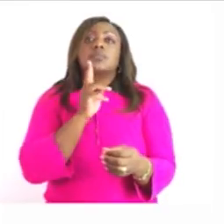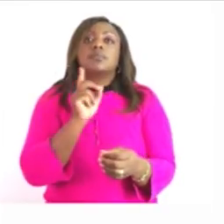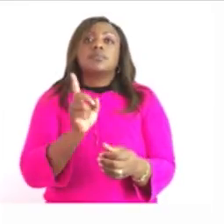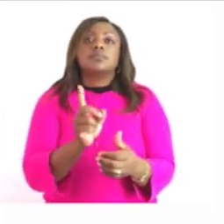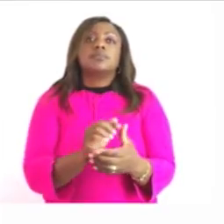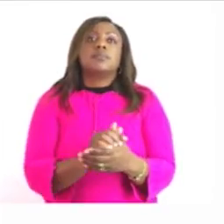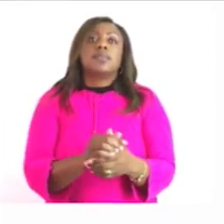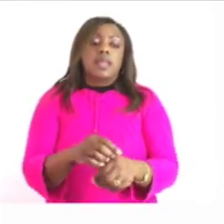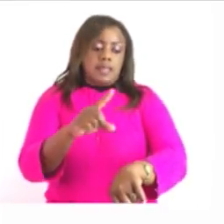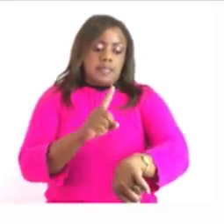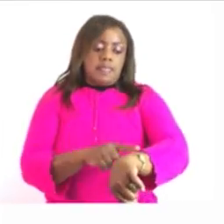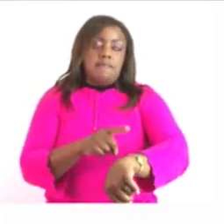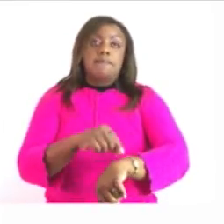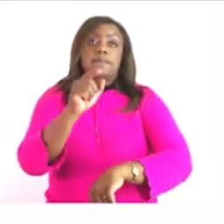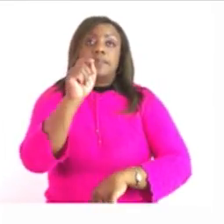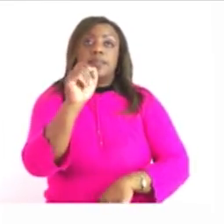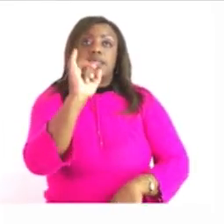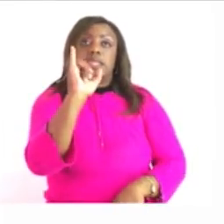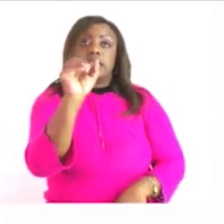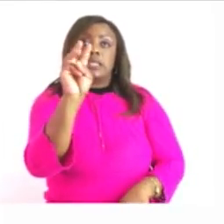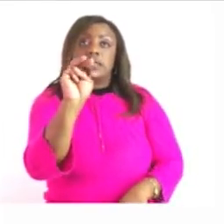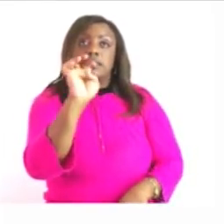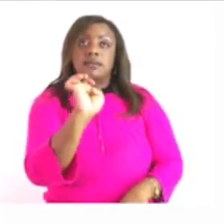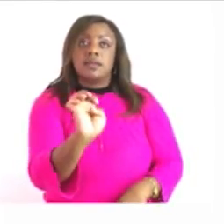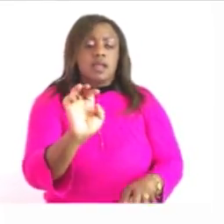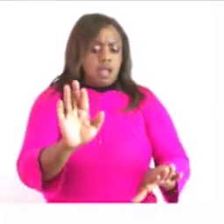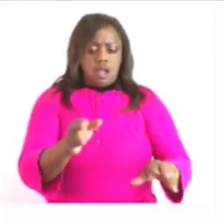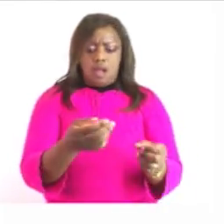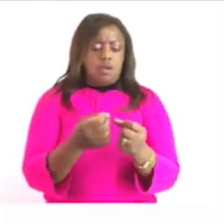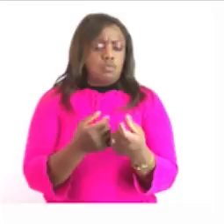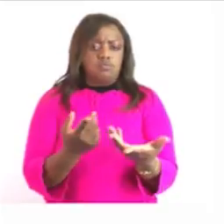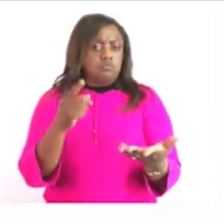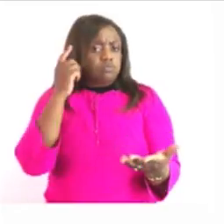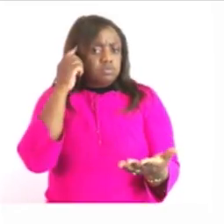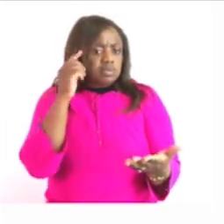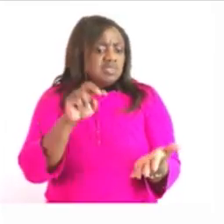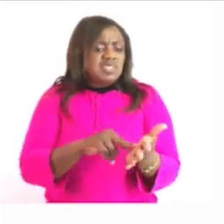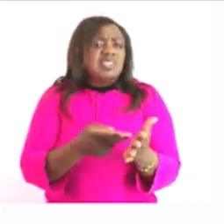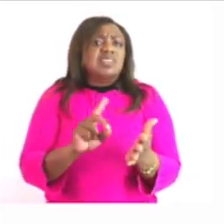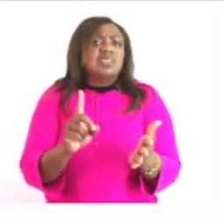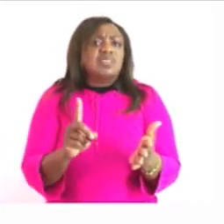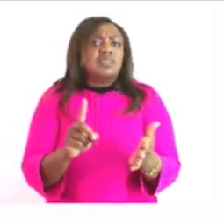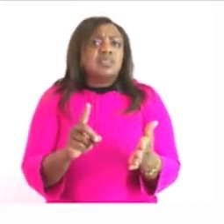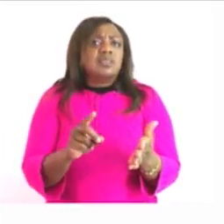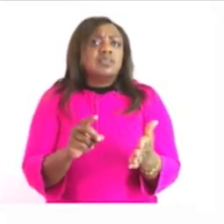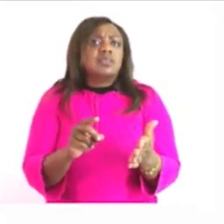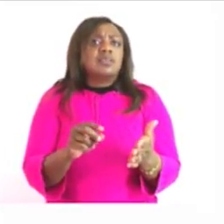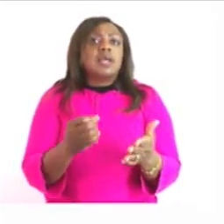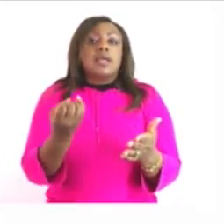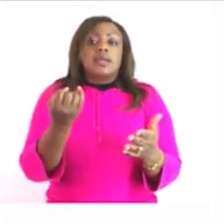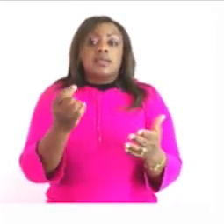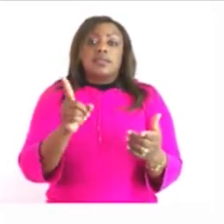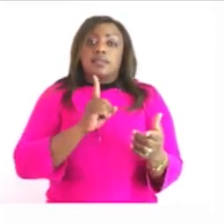time we have to continue with time it tells us about the past the present and the